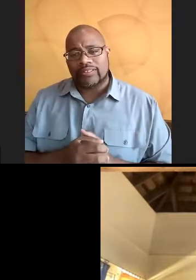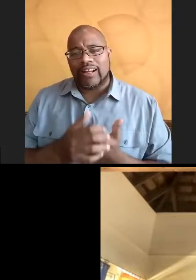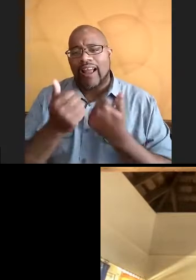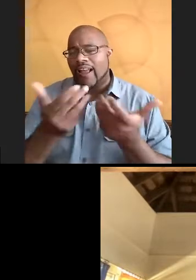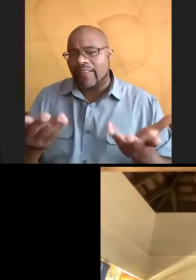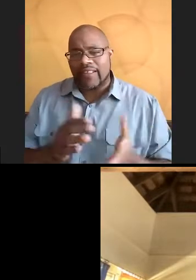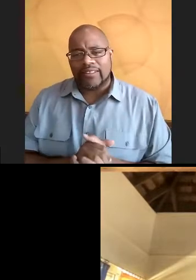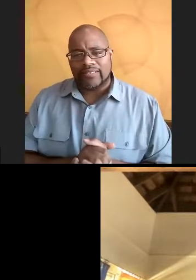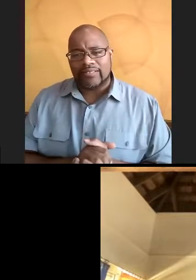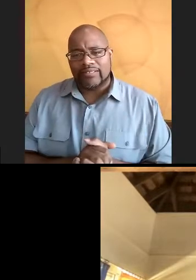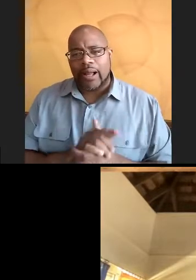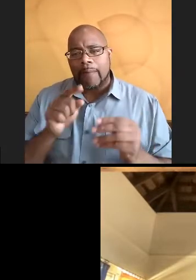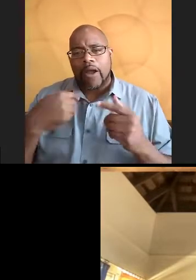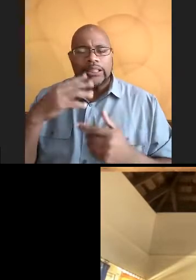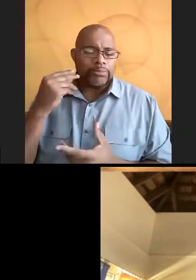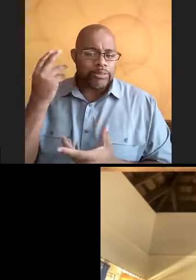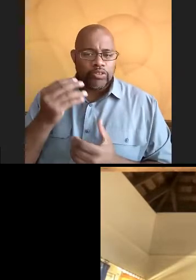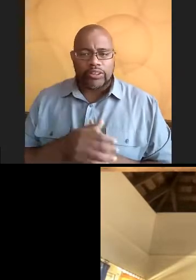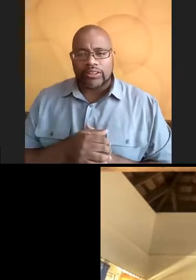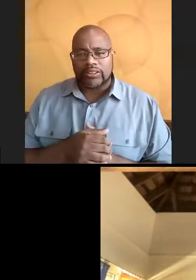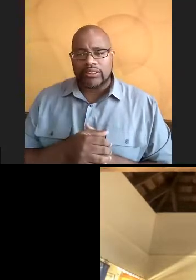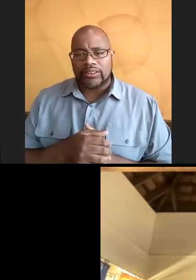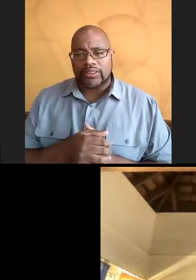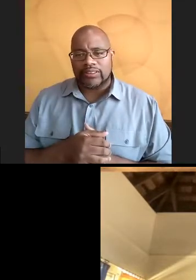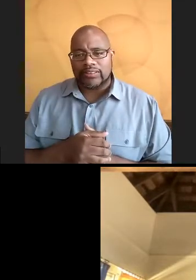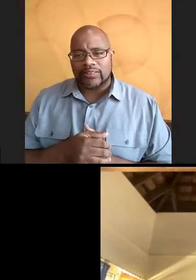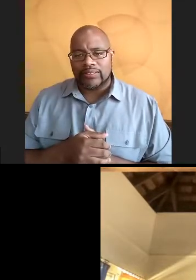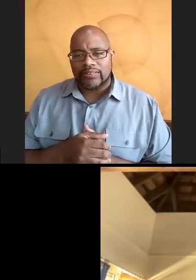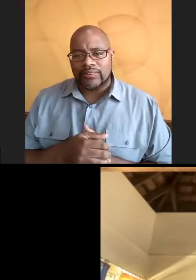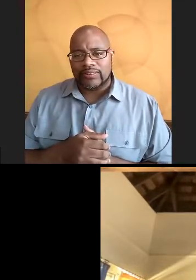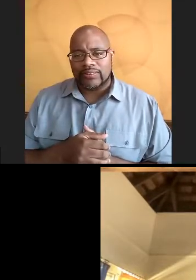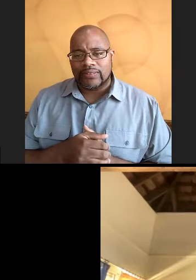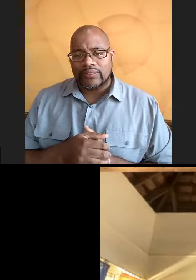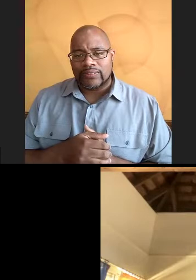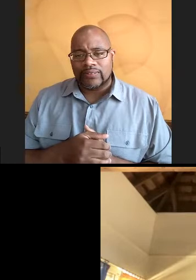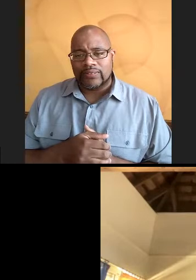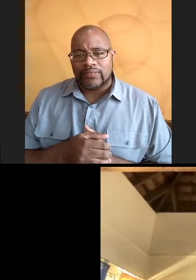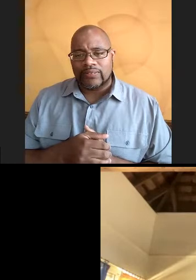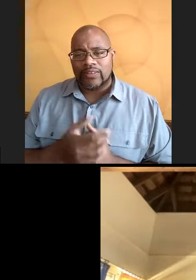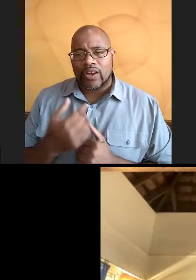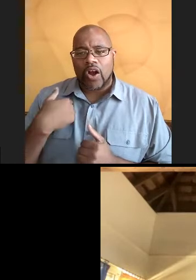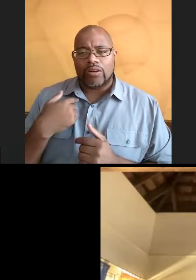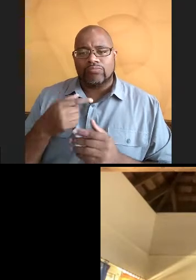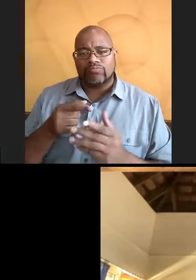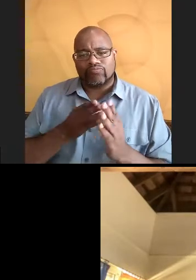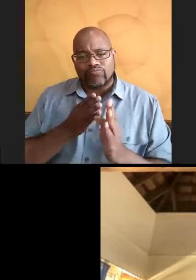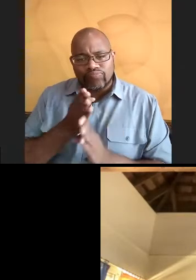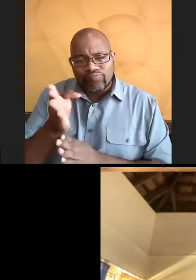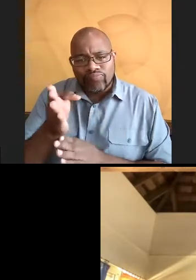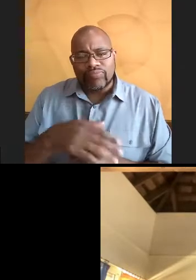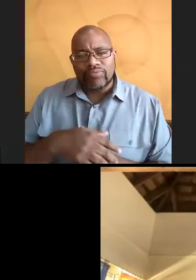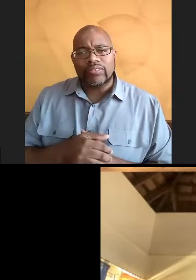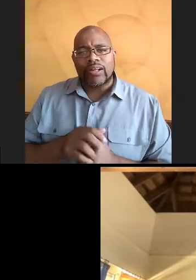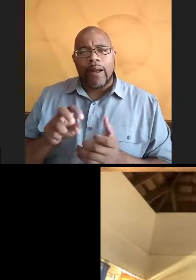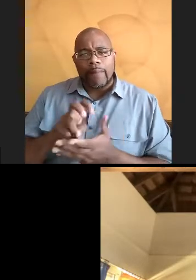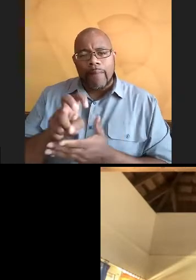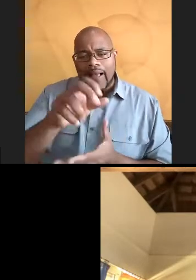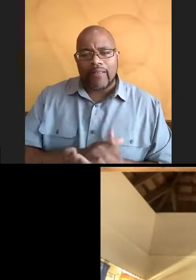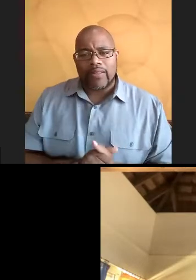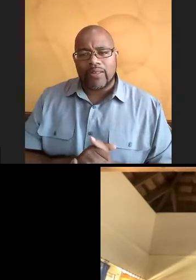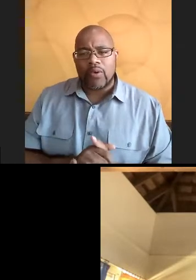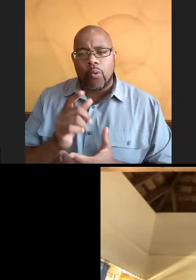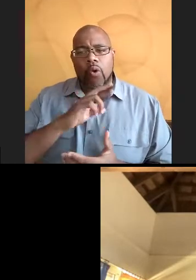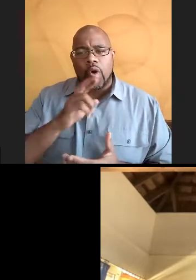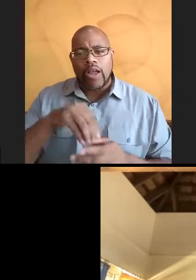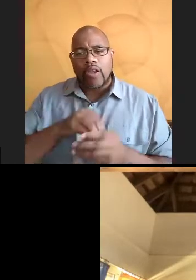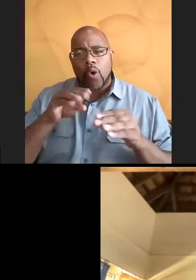about our experiences, about our trajectories, our paths, where we are, and the